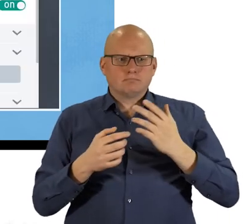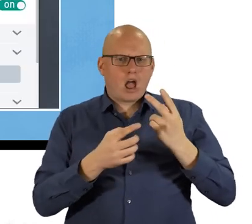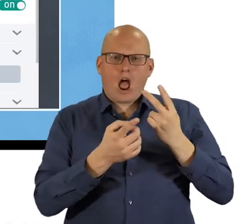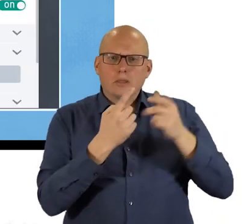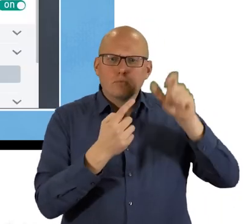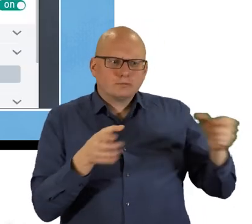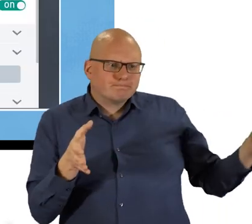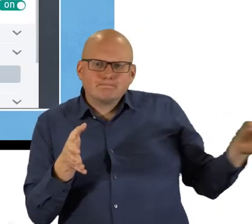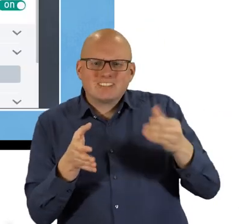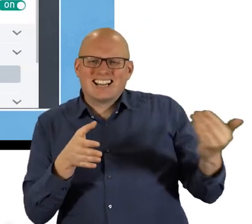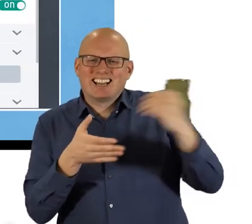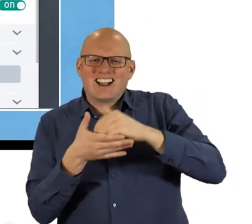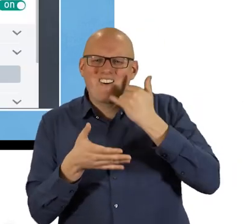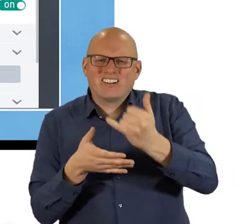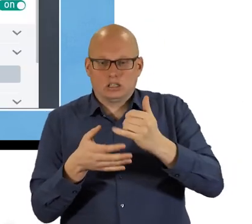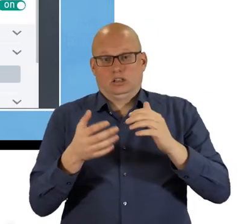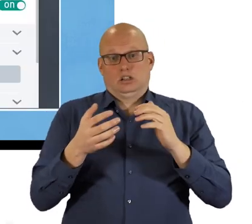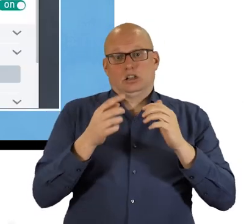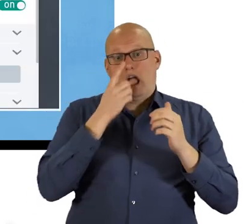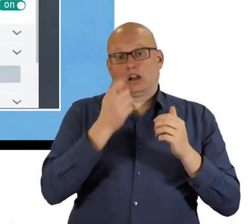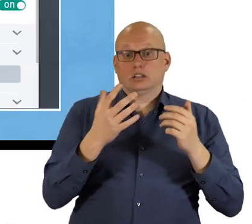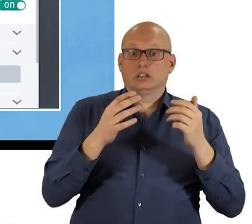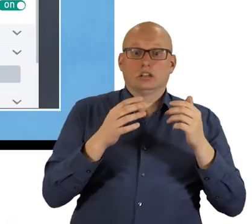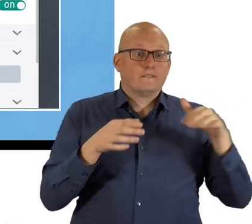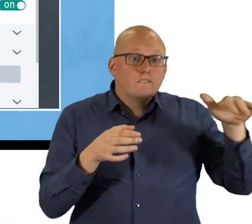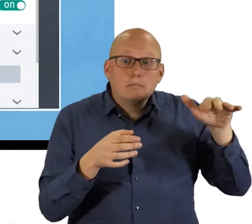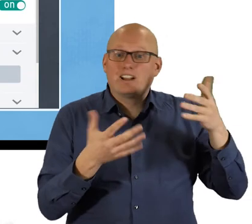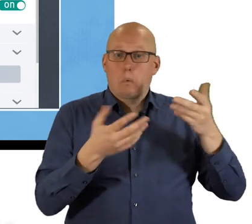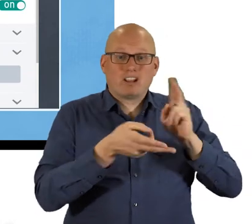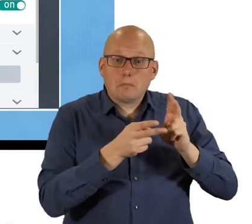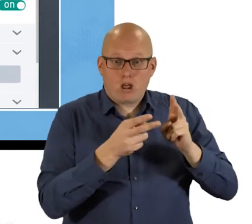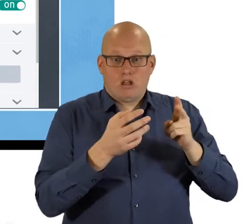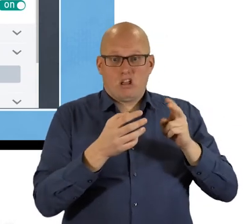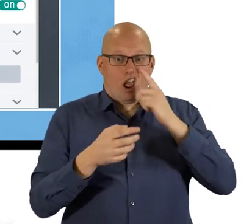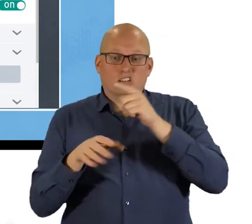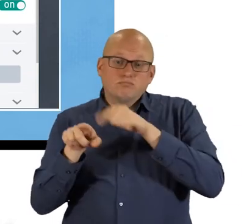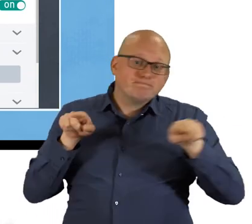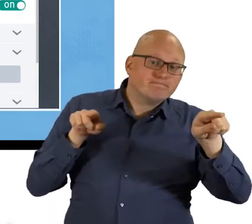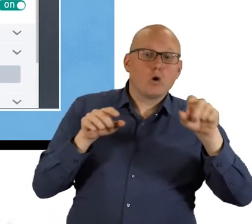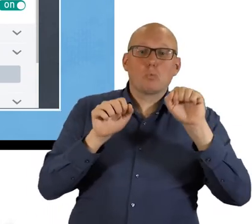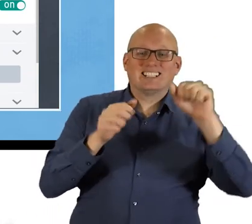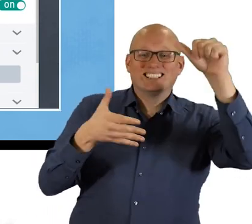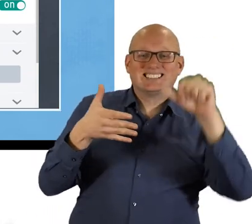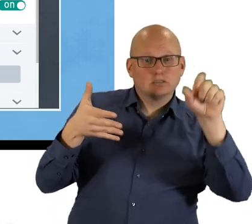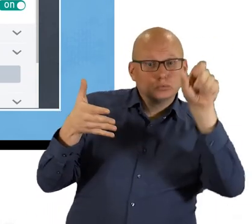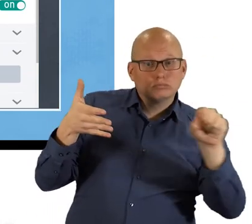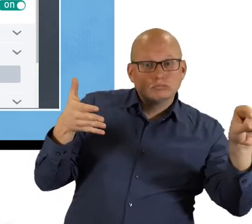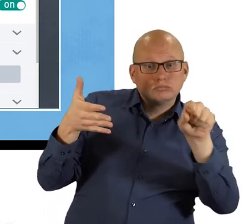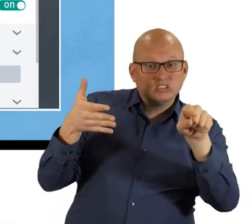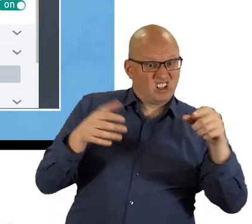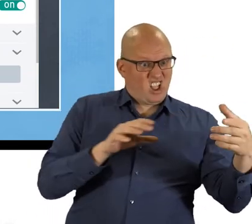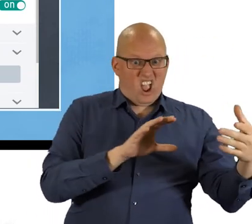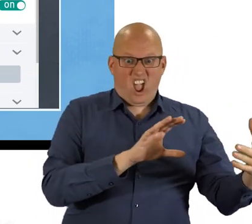If you want to bring a third person into the call, such as a family member or interpreter, go back to the waiting room window